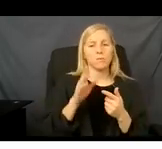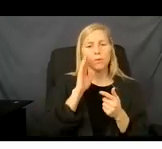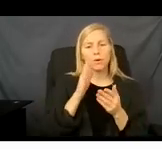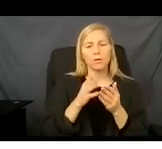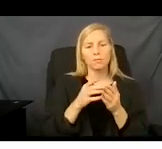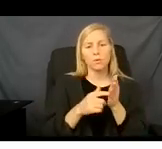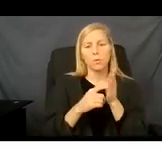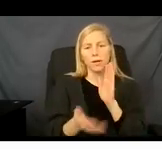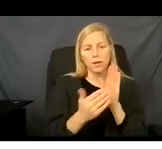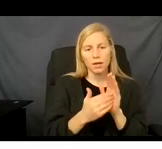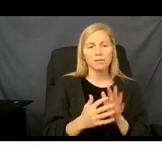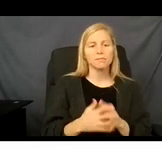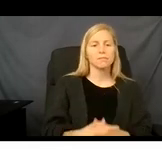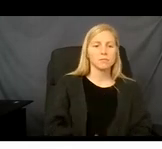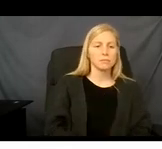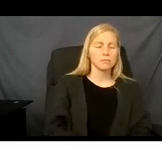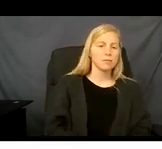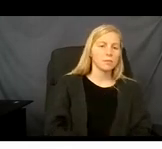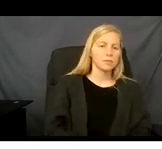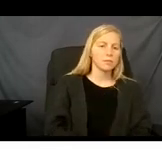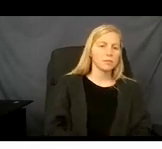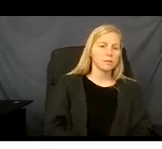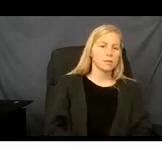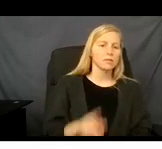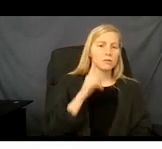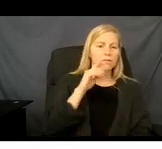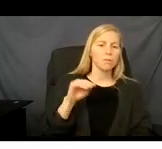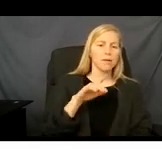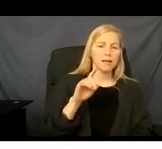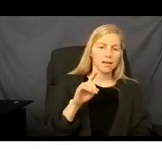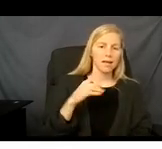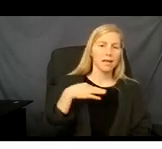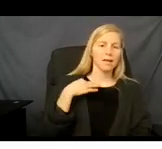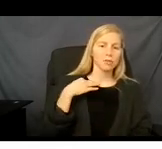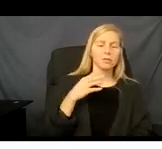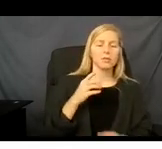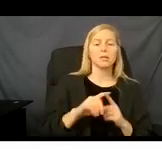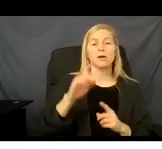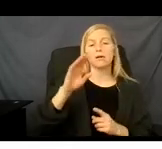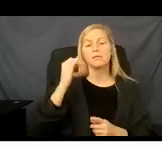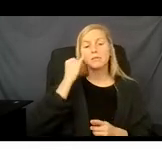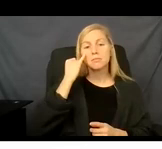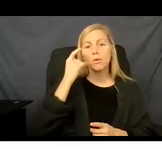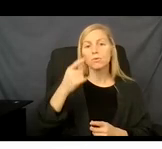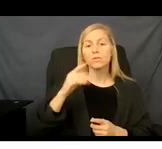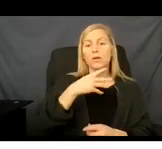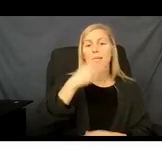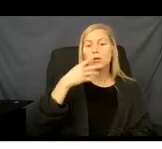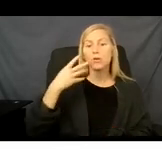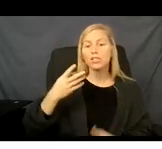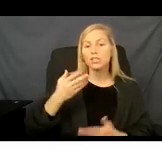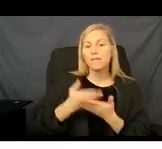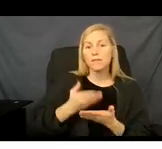for Medicaid eligibility. But if you have to submit like your immigration verification